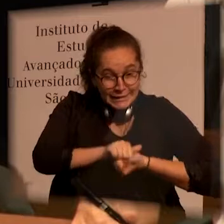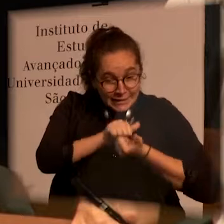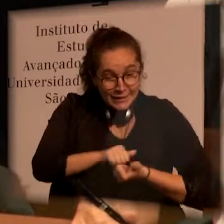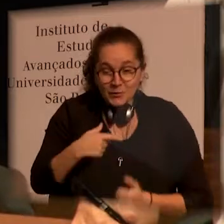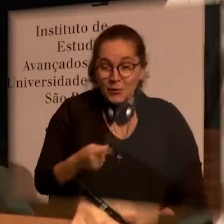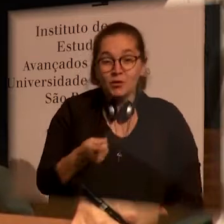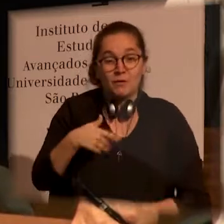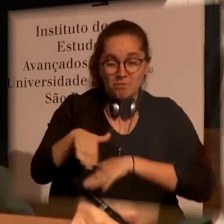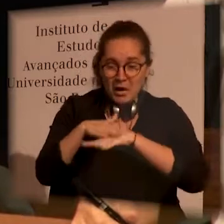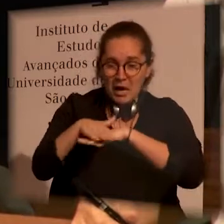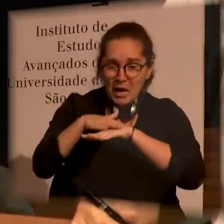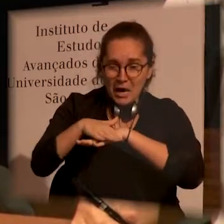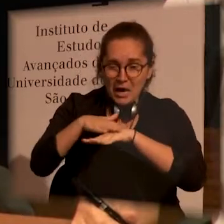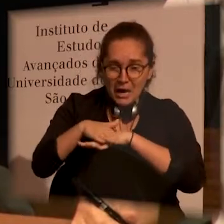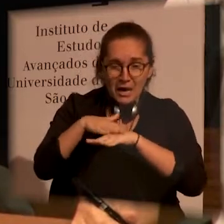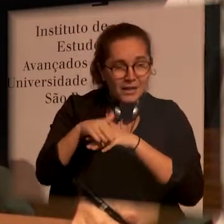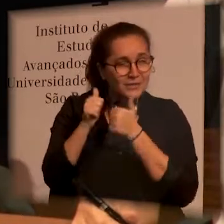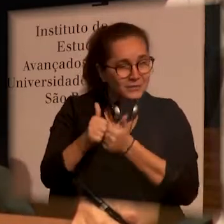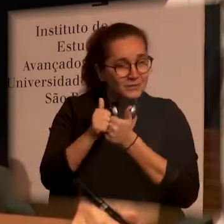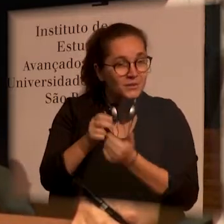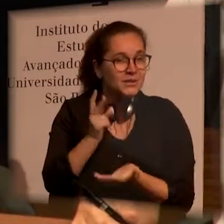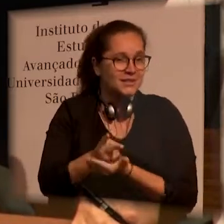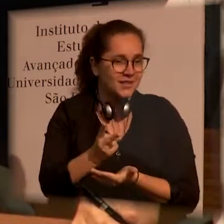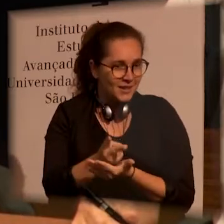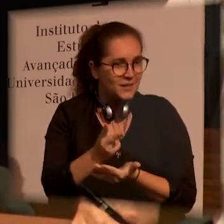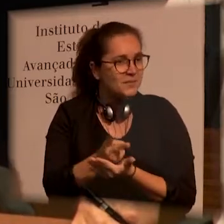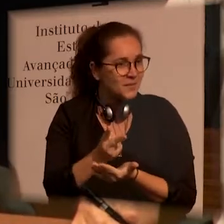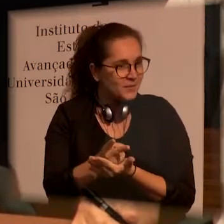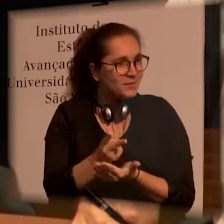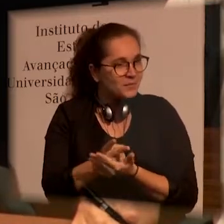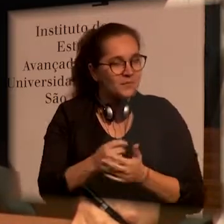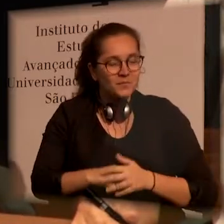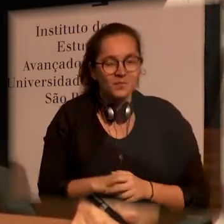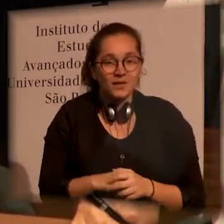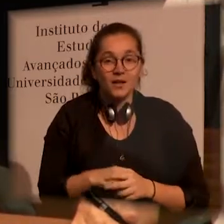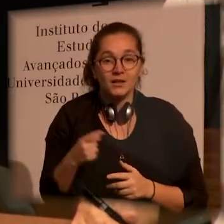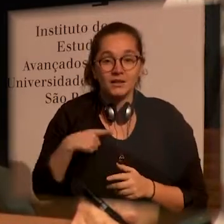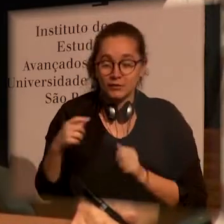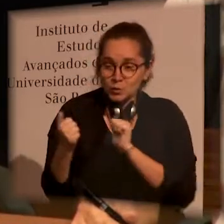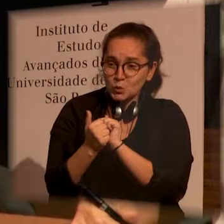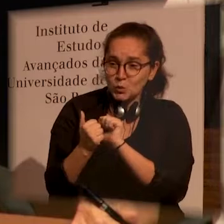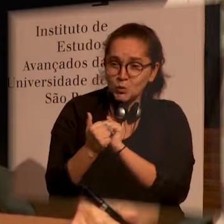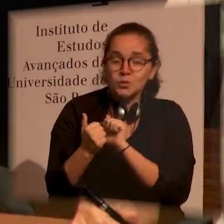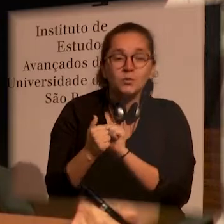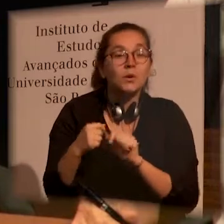close contact in the best of our efforts.